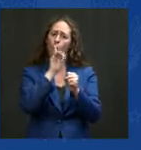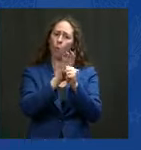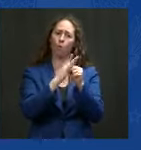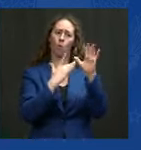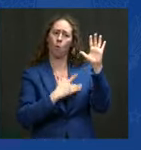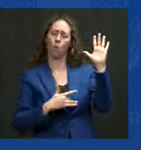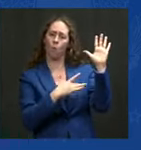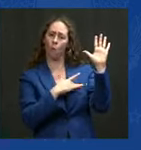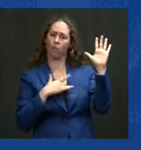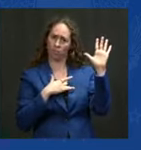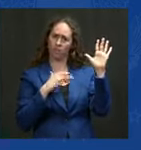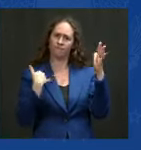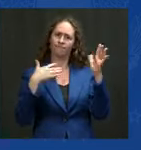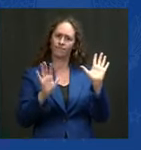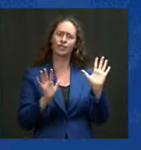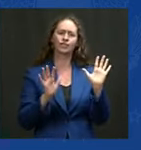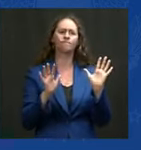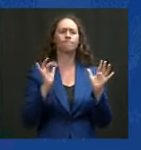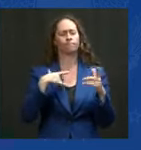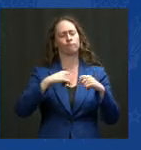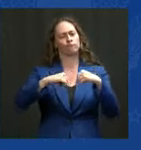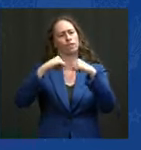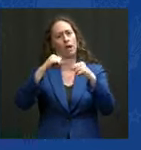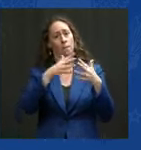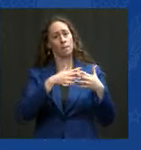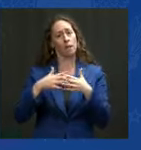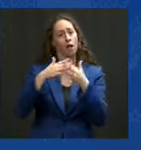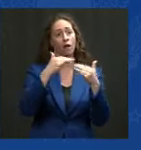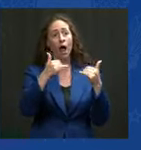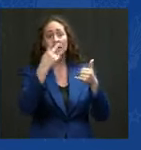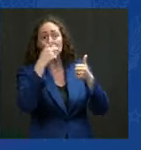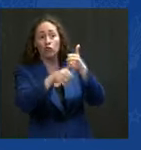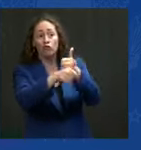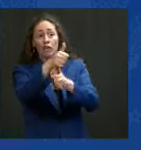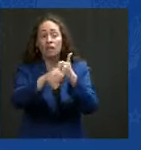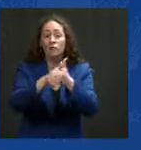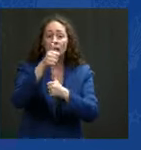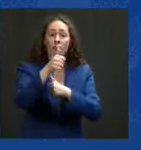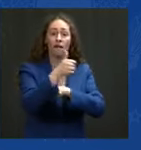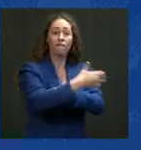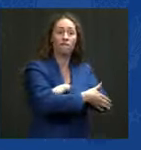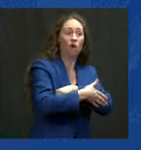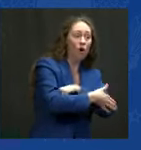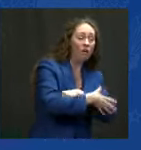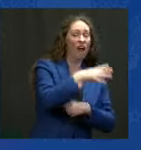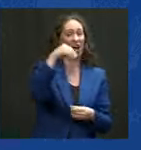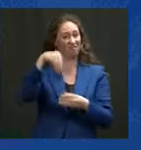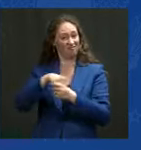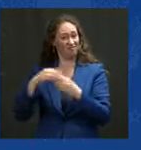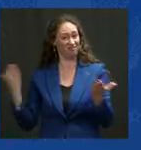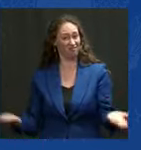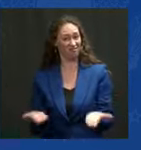to defend America against all threats, both foreign and domestic. you. Thank you. Thank you.